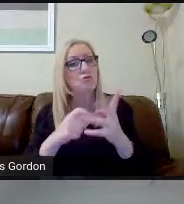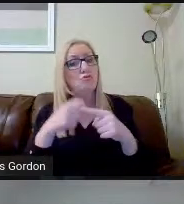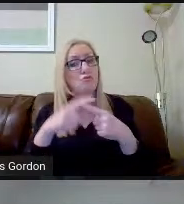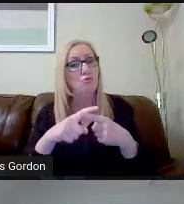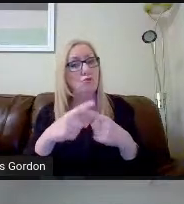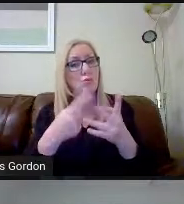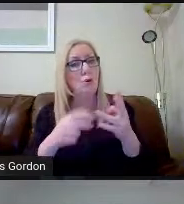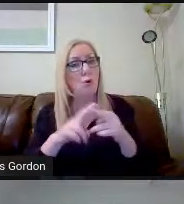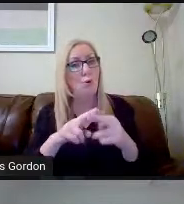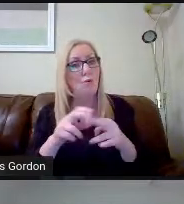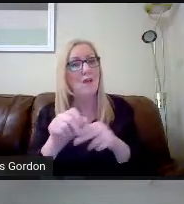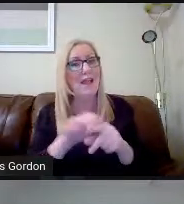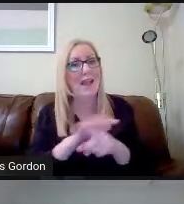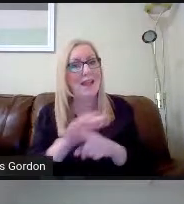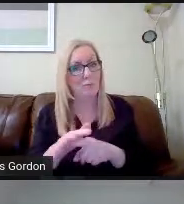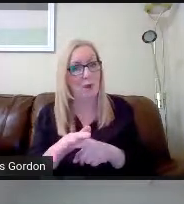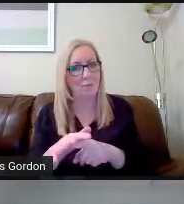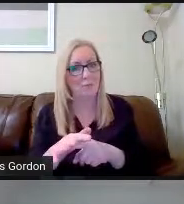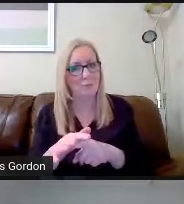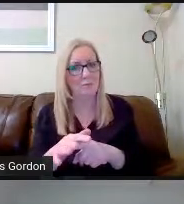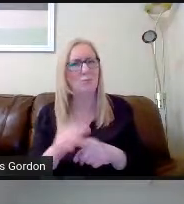More to follow on that.